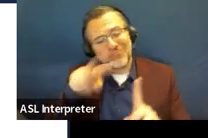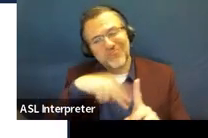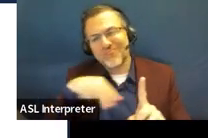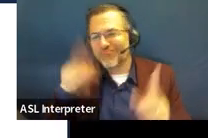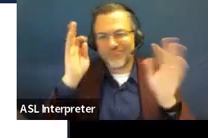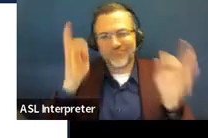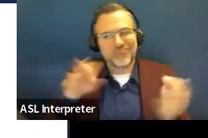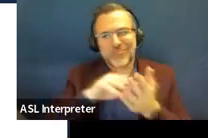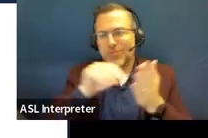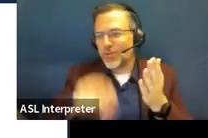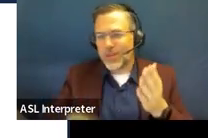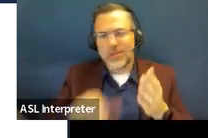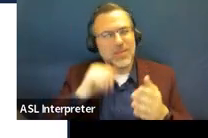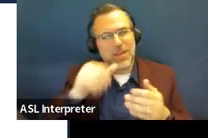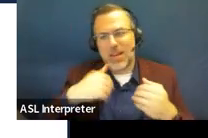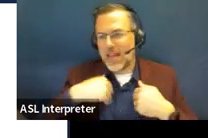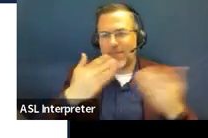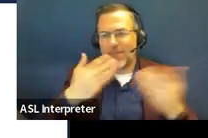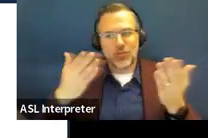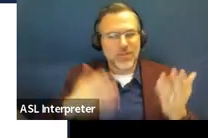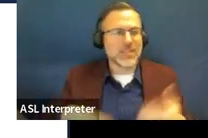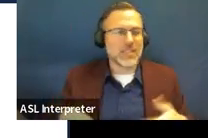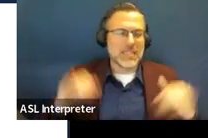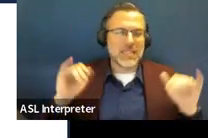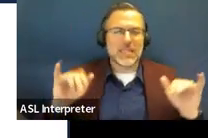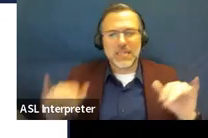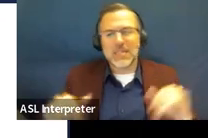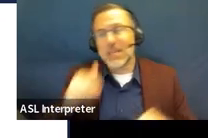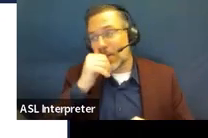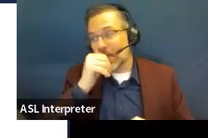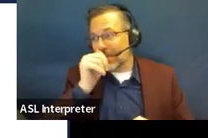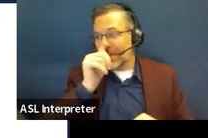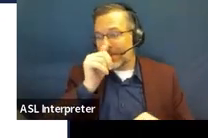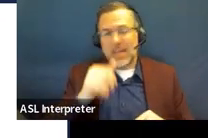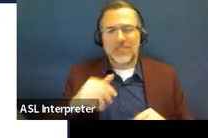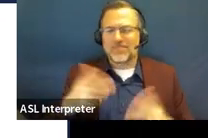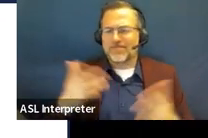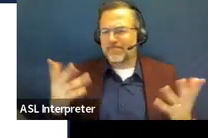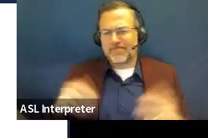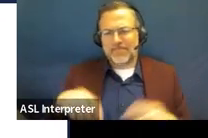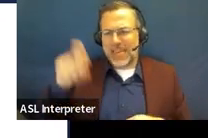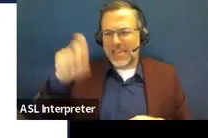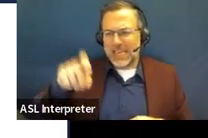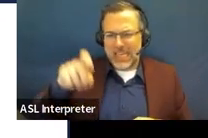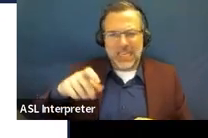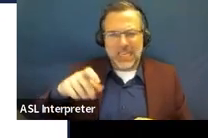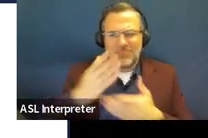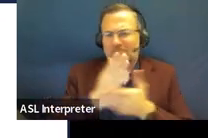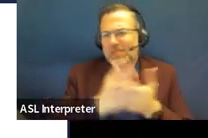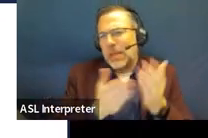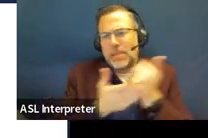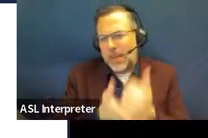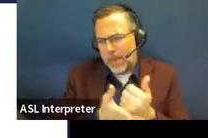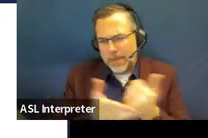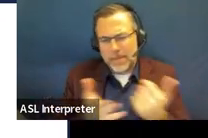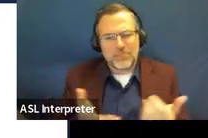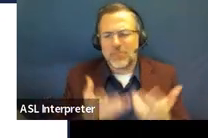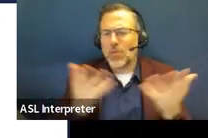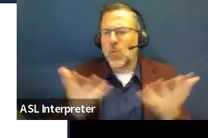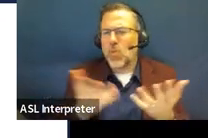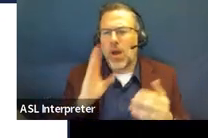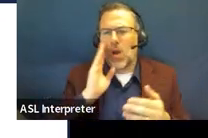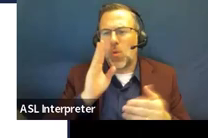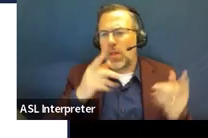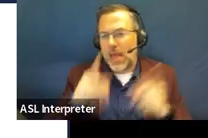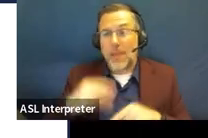the student obviously was referred for some reason and something is they're not making adequate progress in some way. So what is going to be done